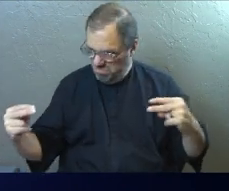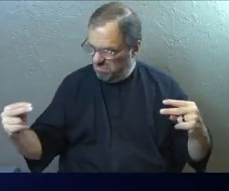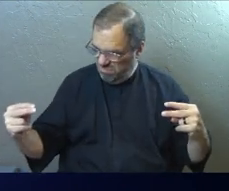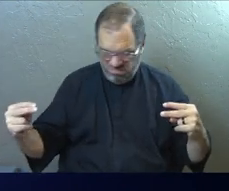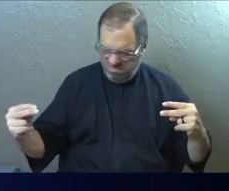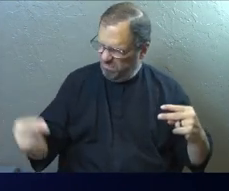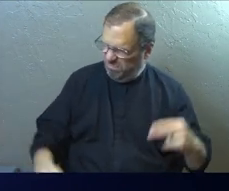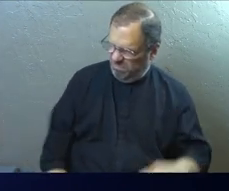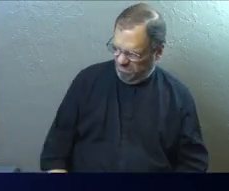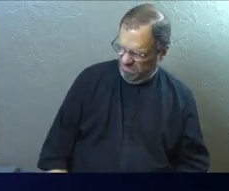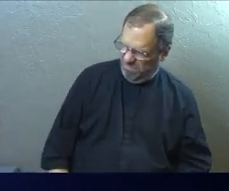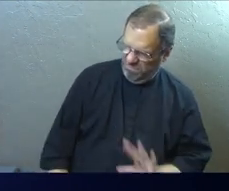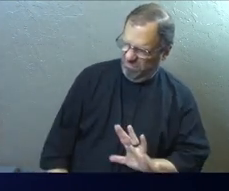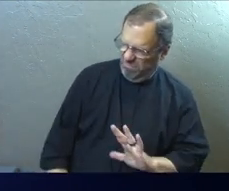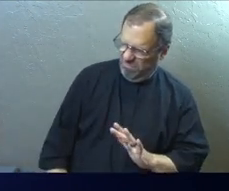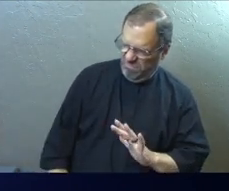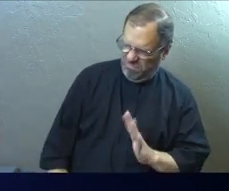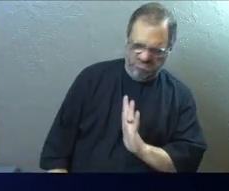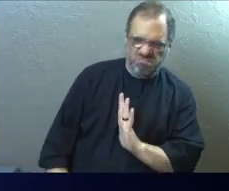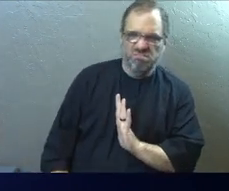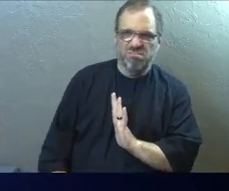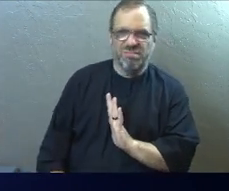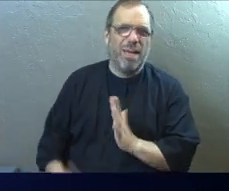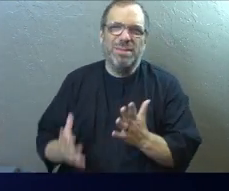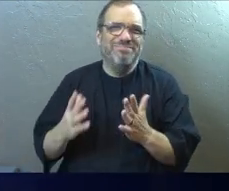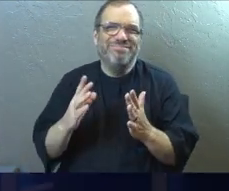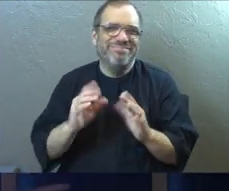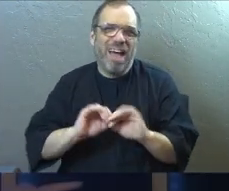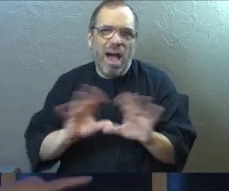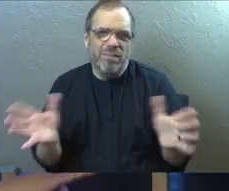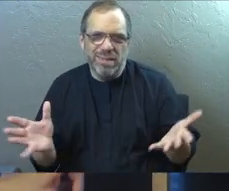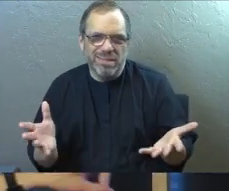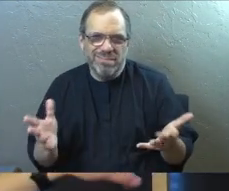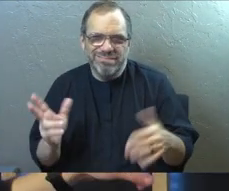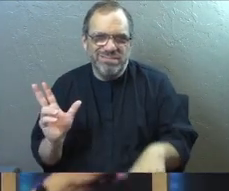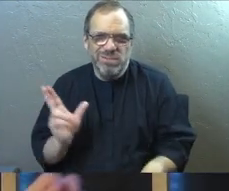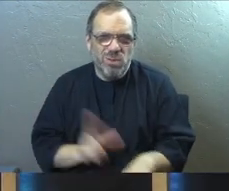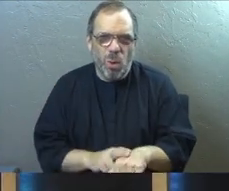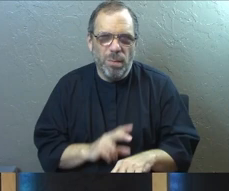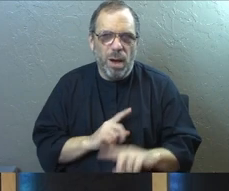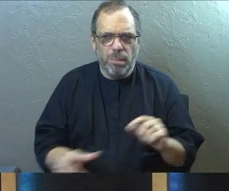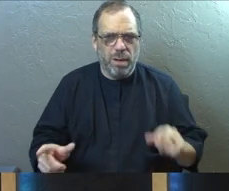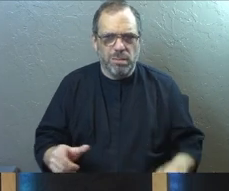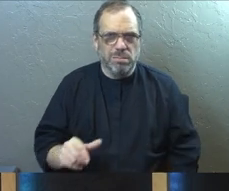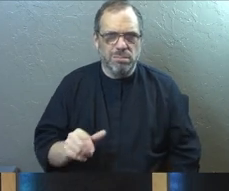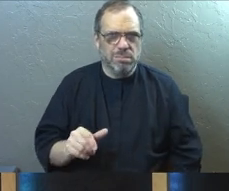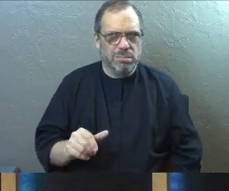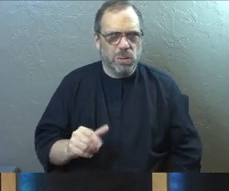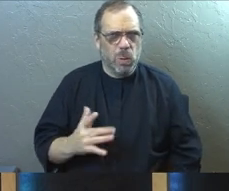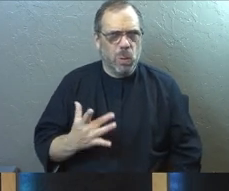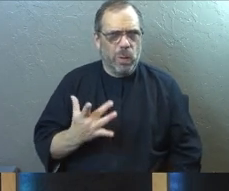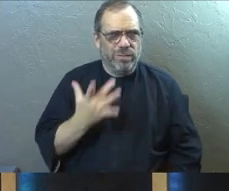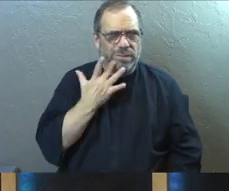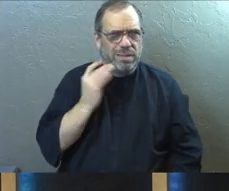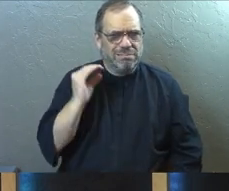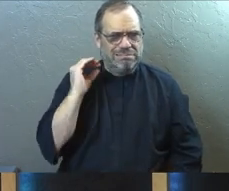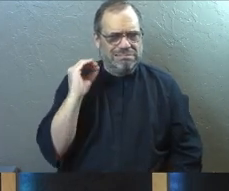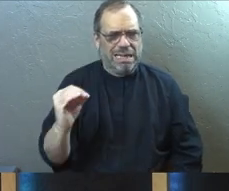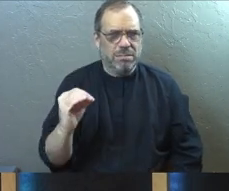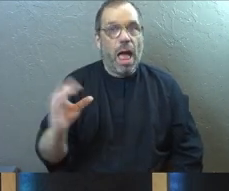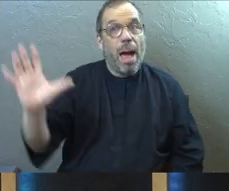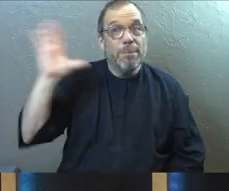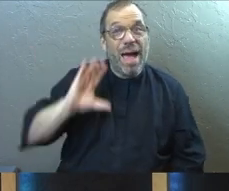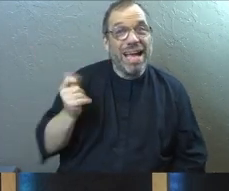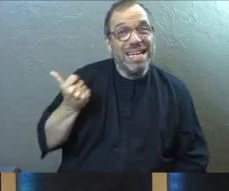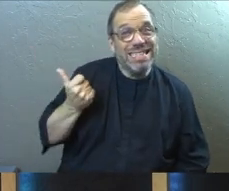have an unfavorable view. That's not news to us, but very unfavorable. Back